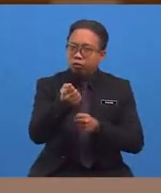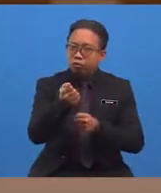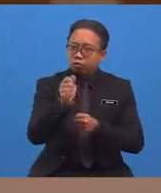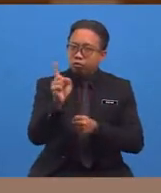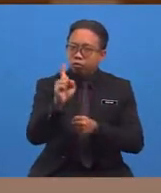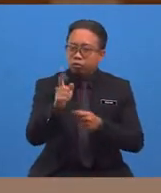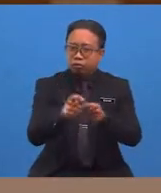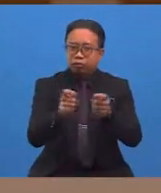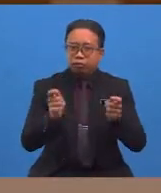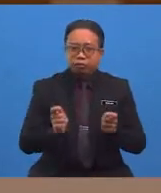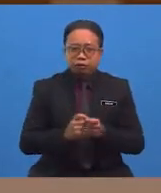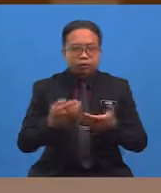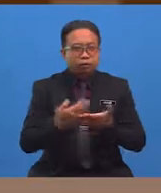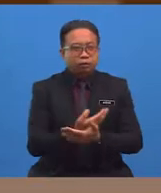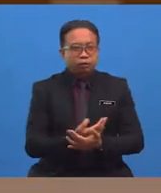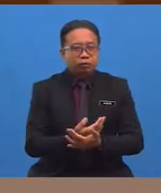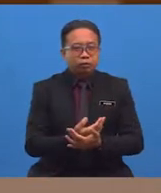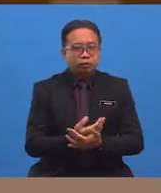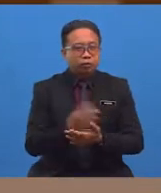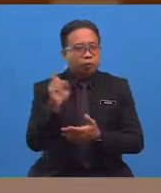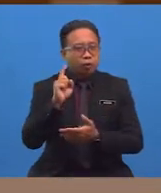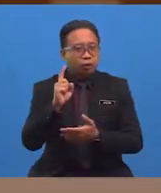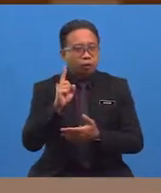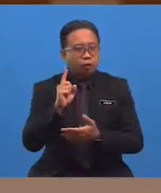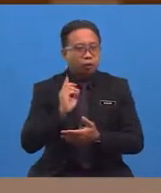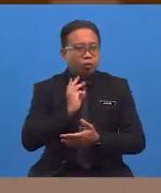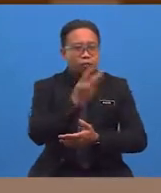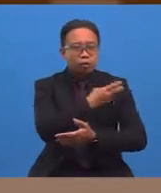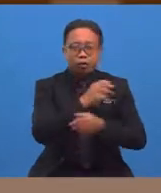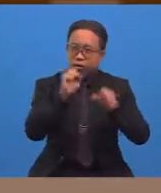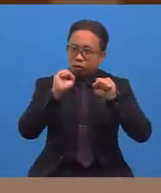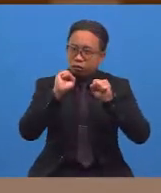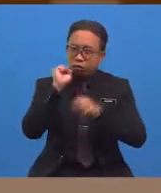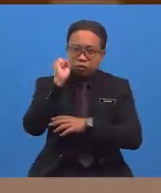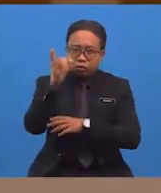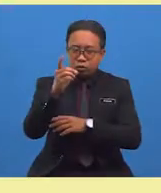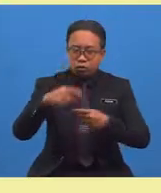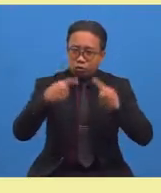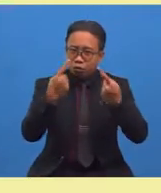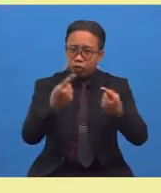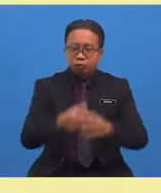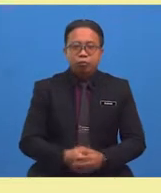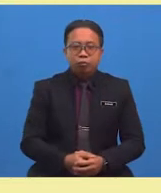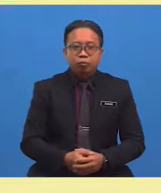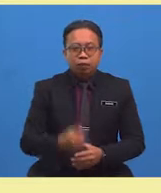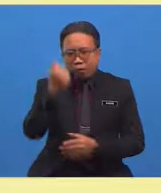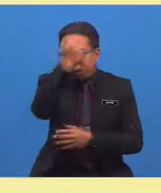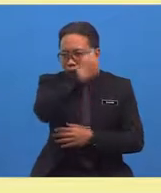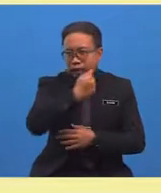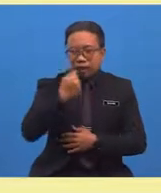new. Where shall we go, Grammys? Shall we go to Africa?